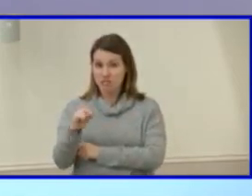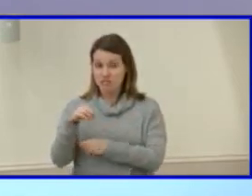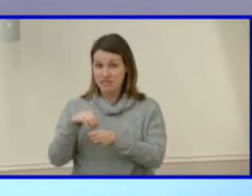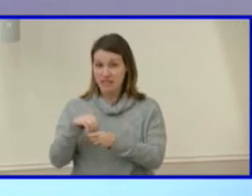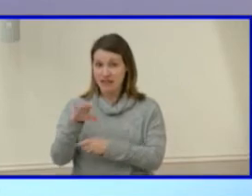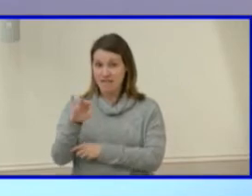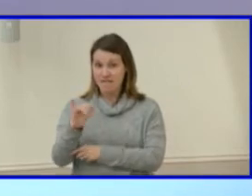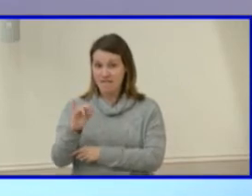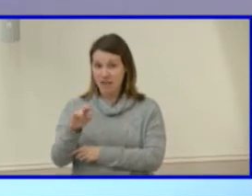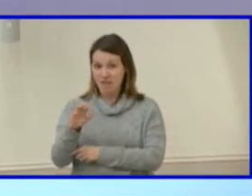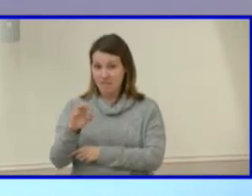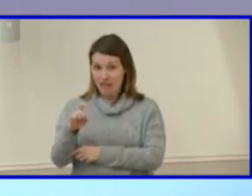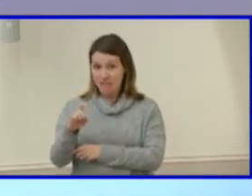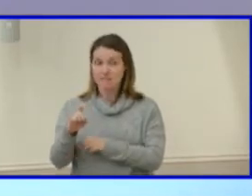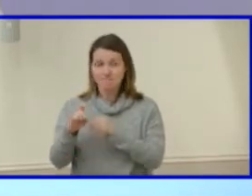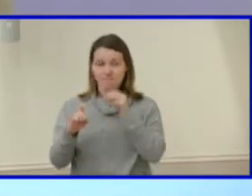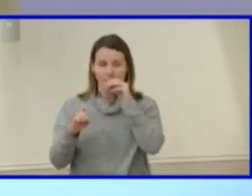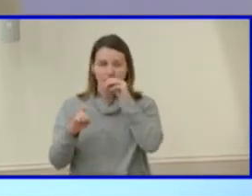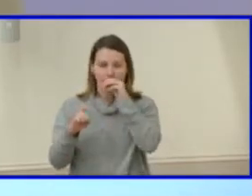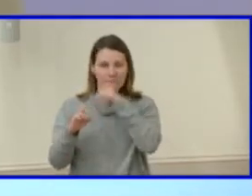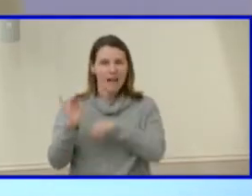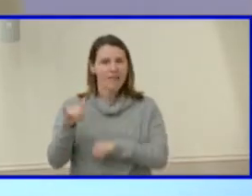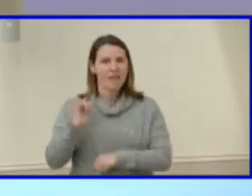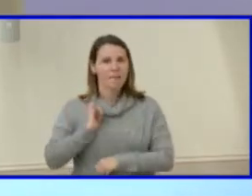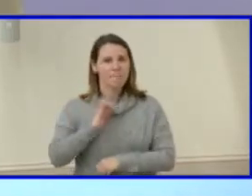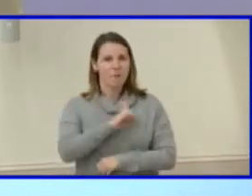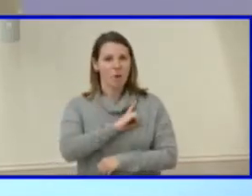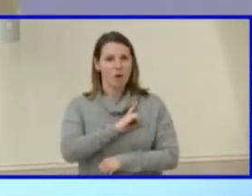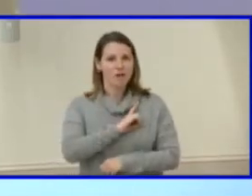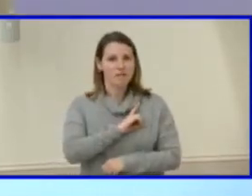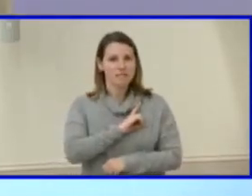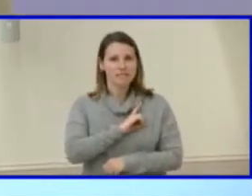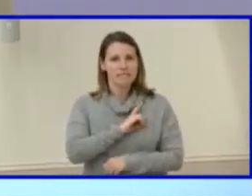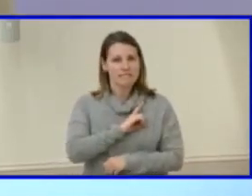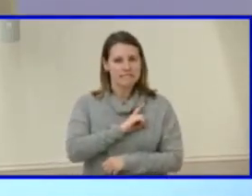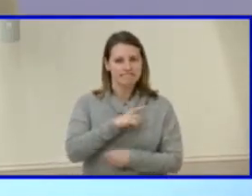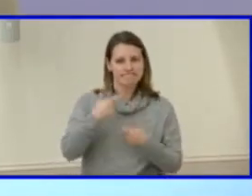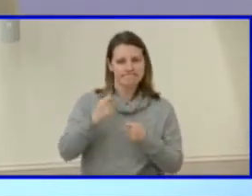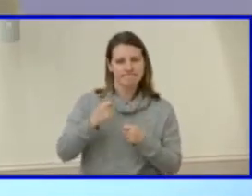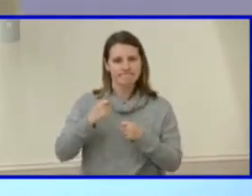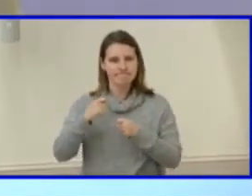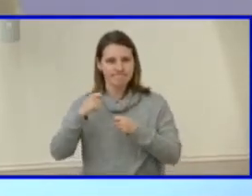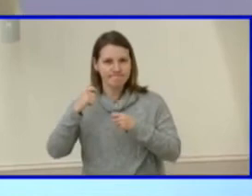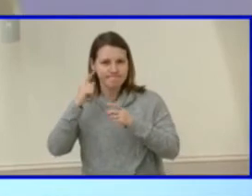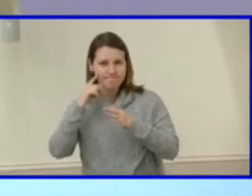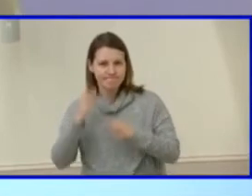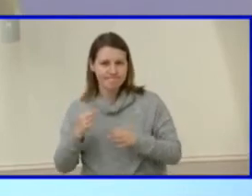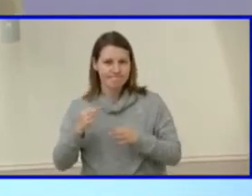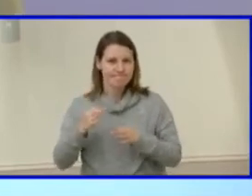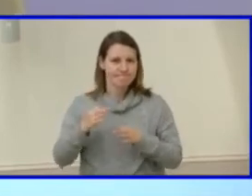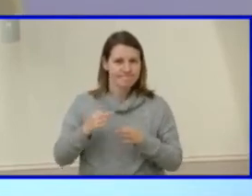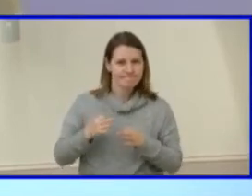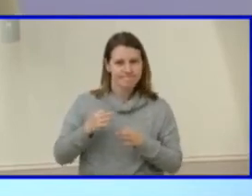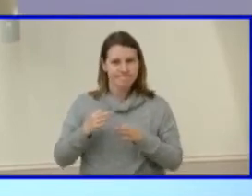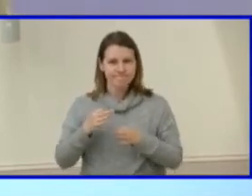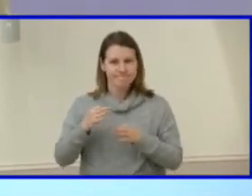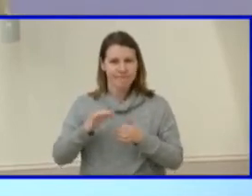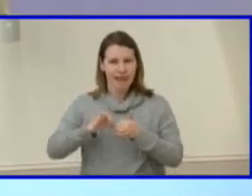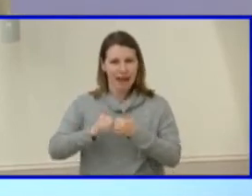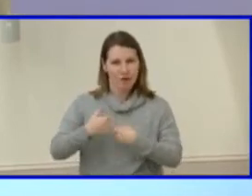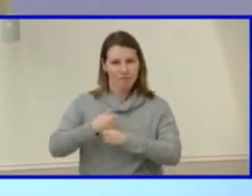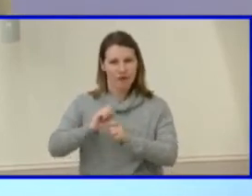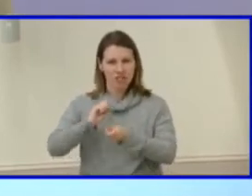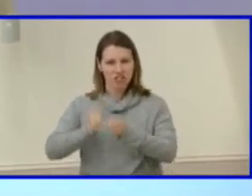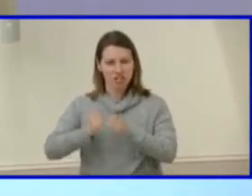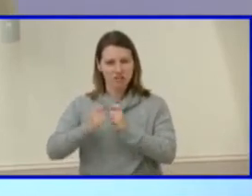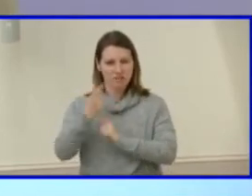Fairfax board is weighing what to, how to make changes at Thomas Jefferson right now. they're